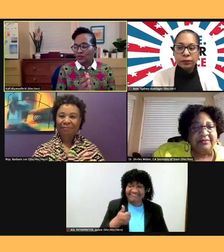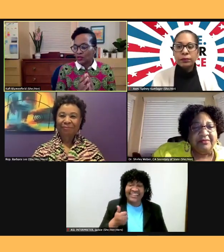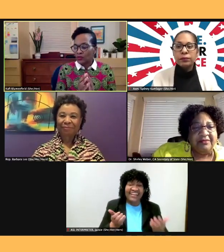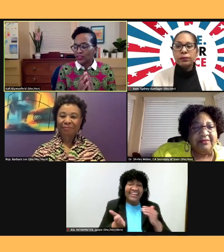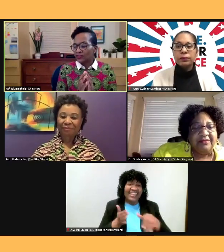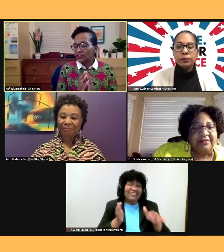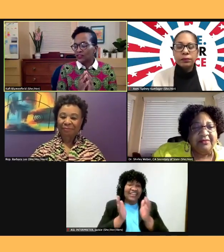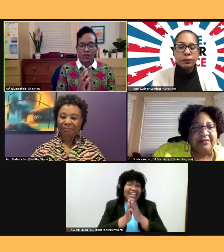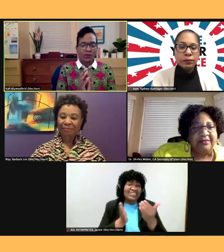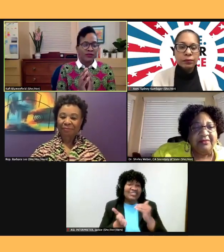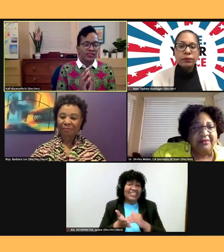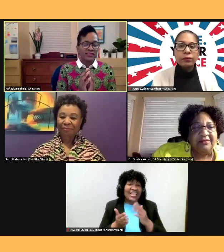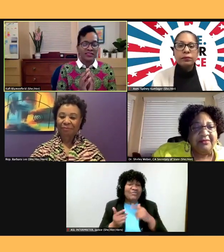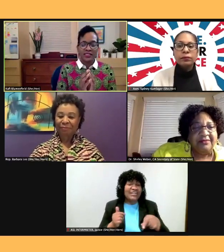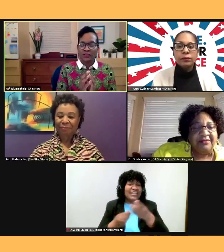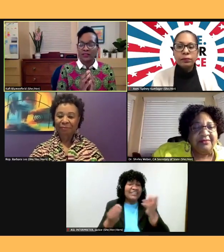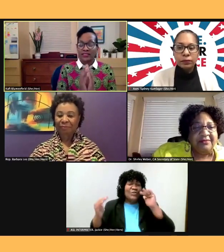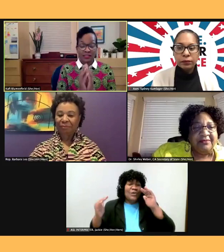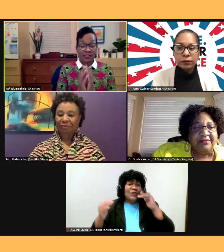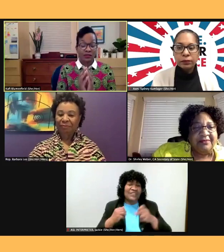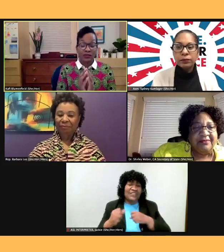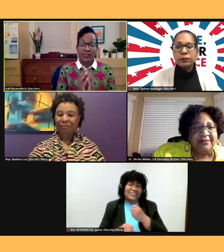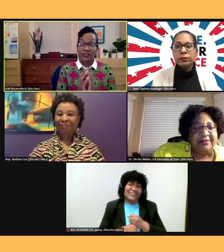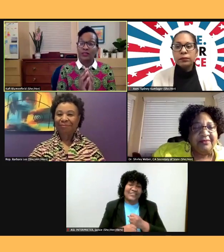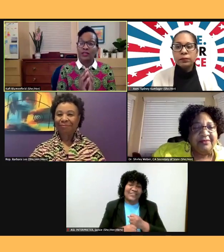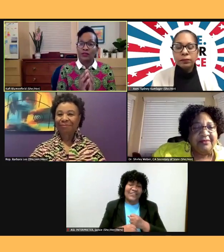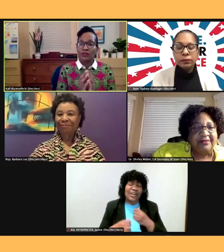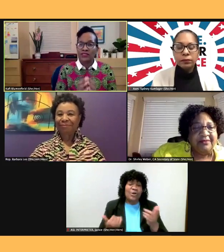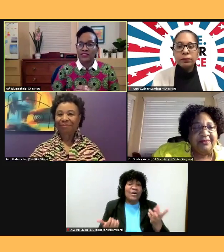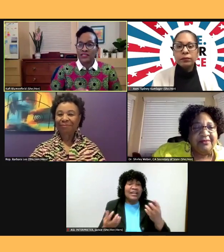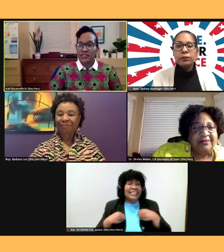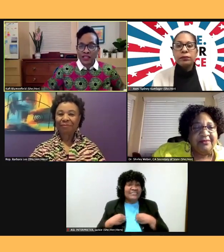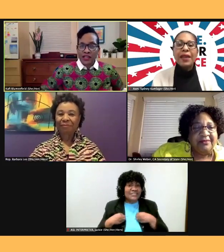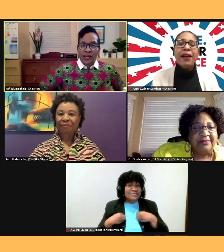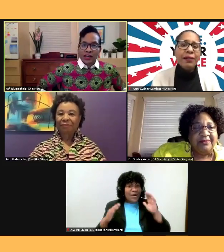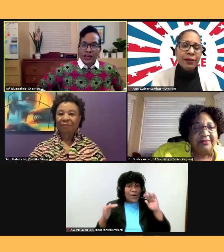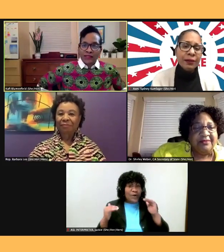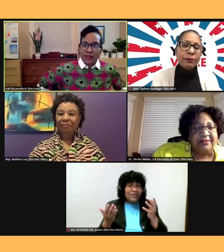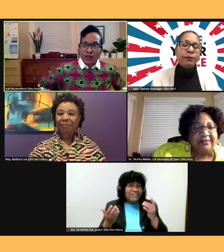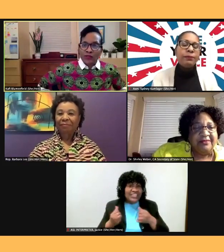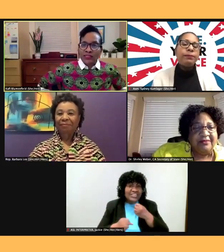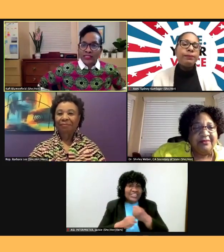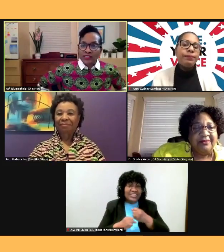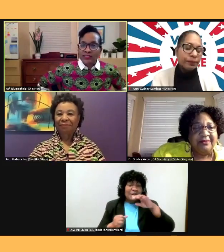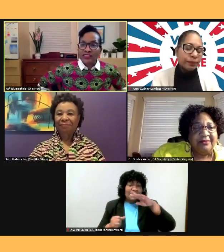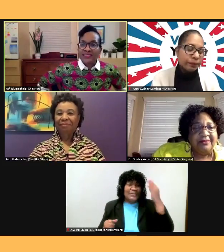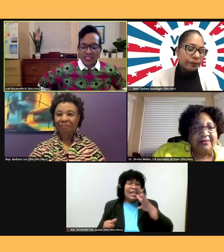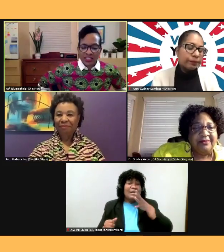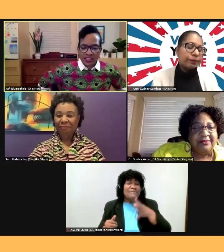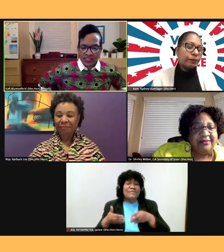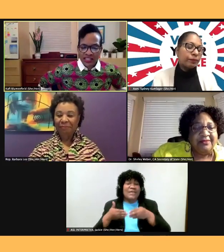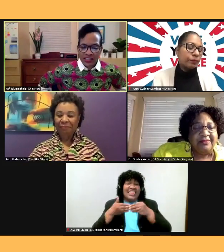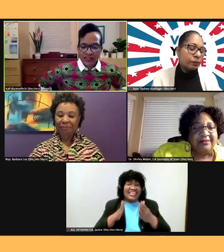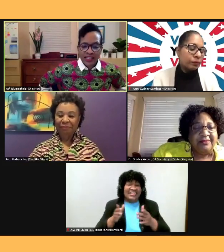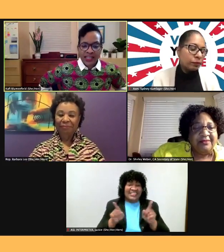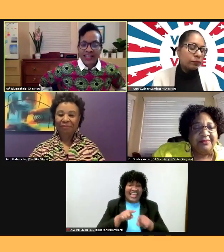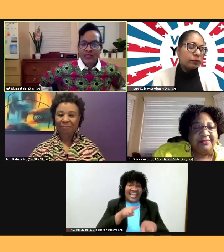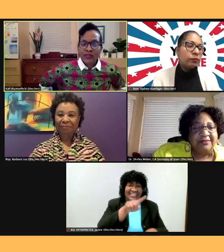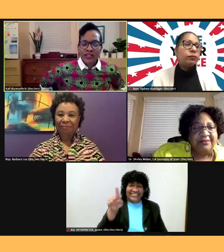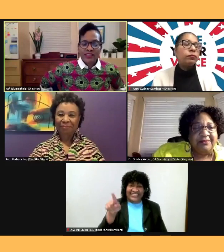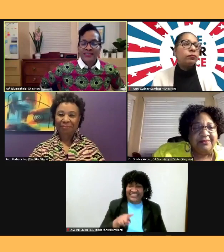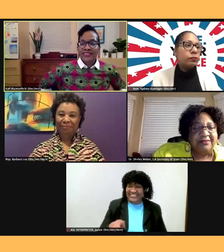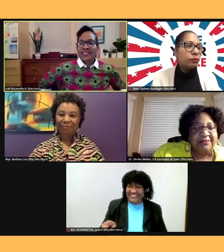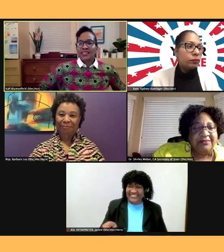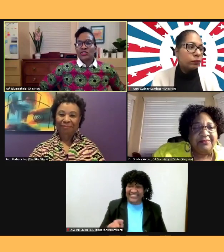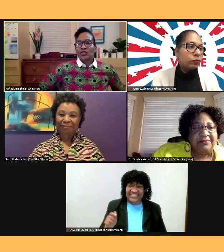you hope for this year, but I'll tell you what gives me hope for this year are Black women leaders such as yourselves. As we all see in the